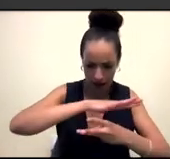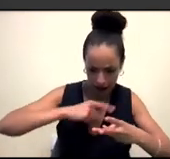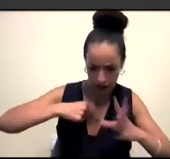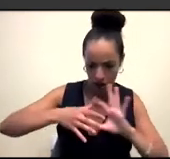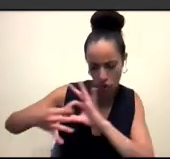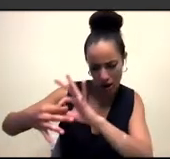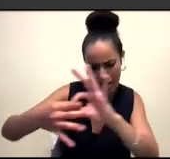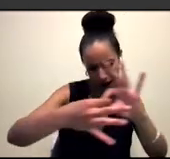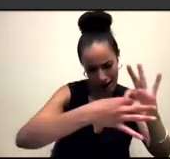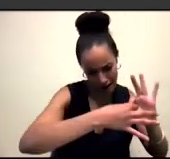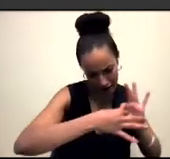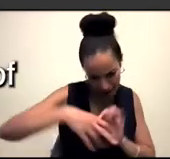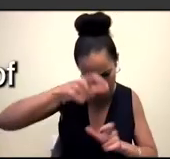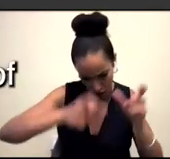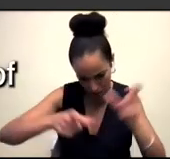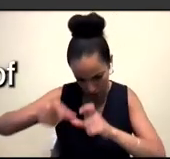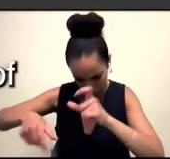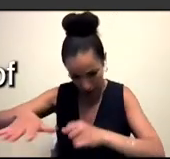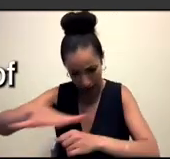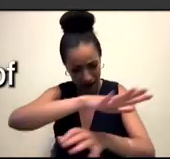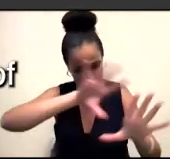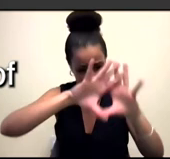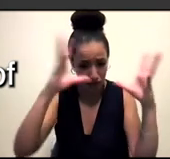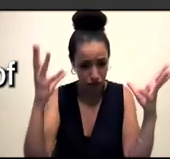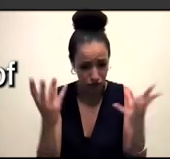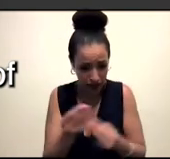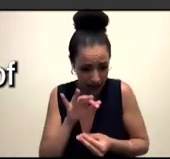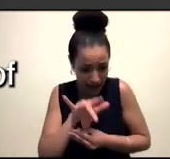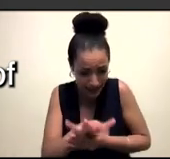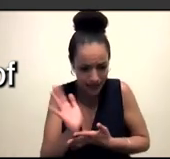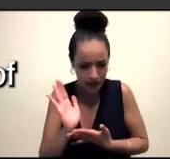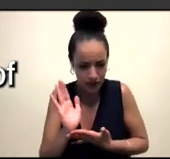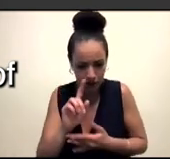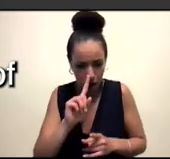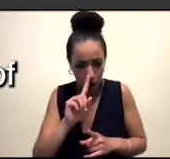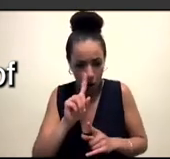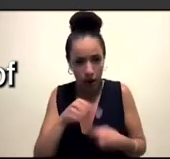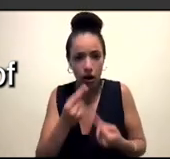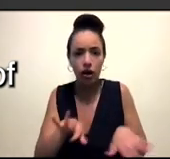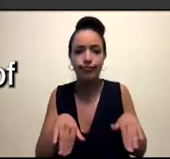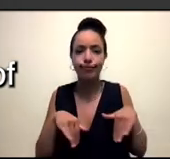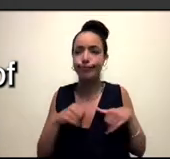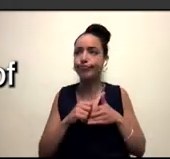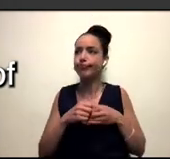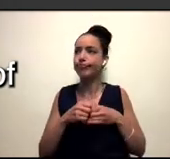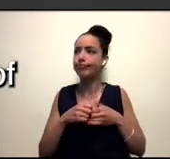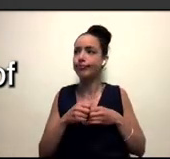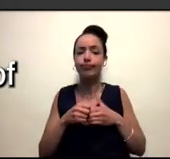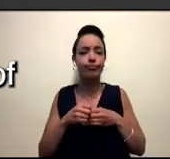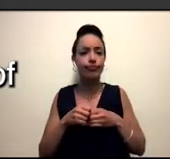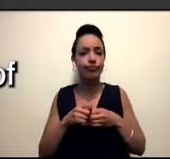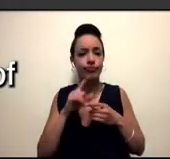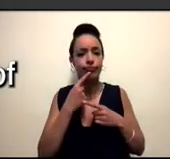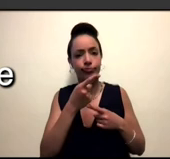And we can't be inactive until we are told that it's okay. We must have a sense of moral